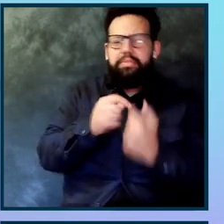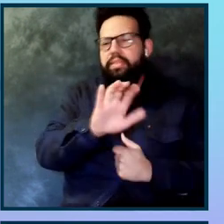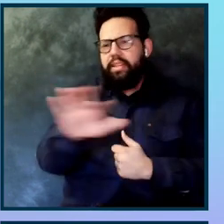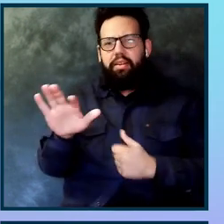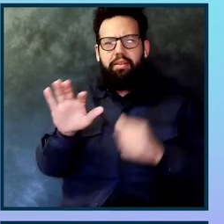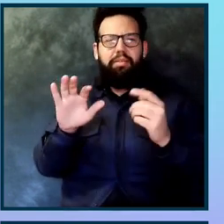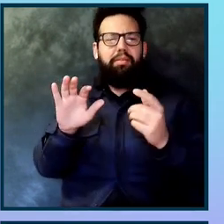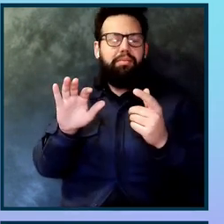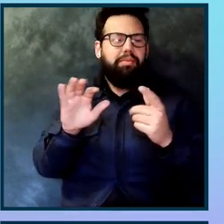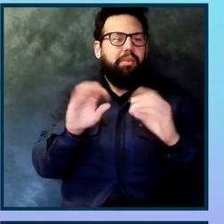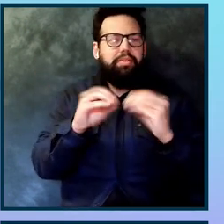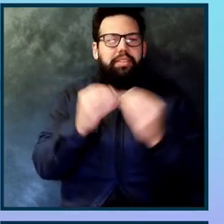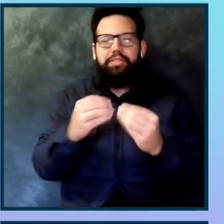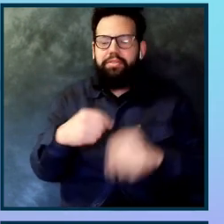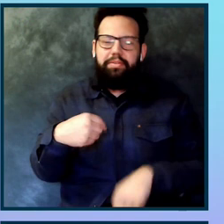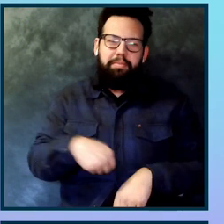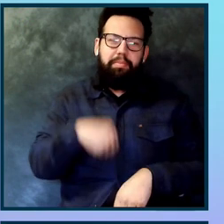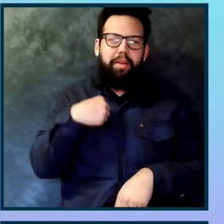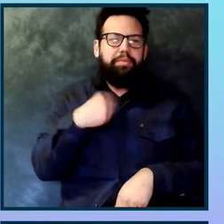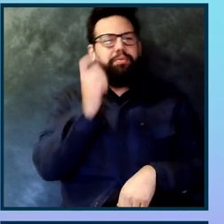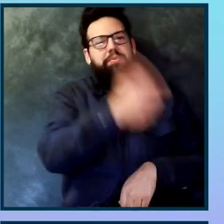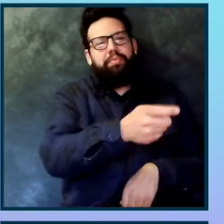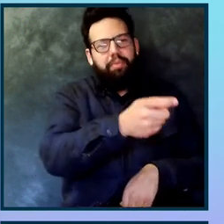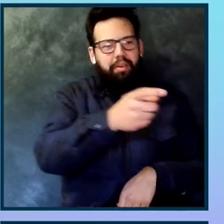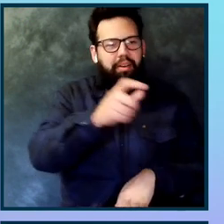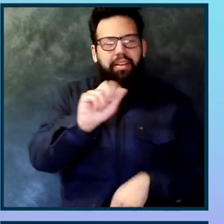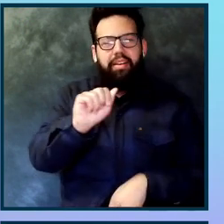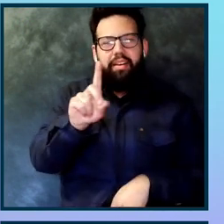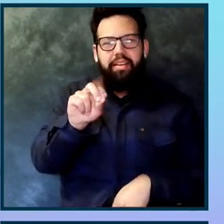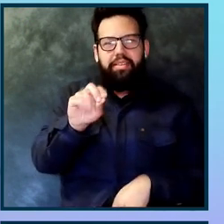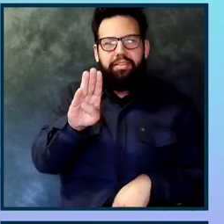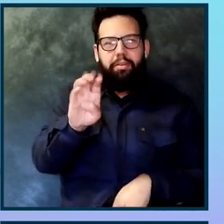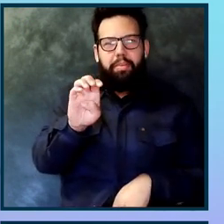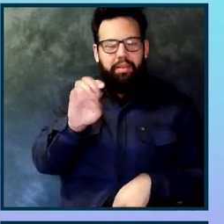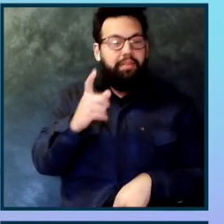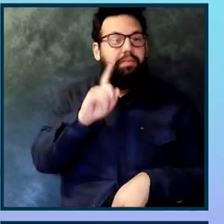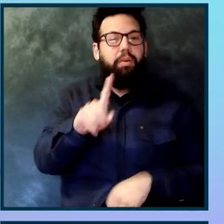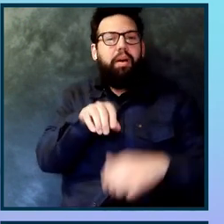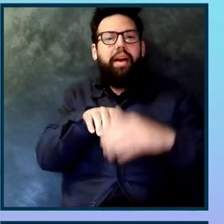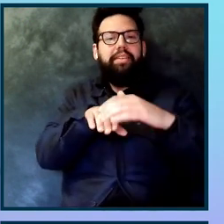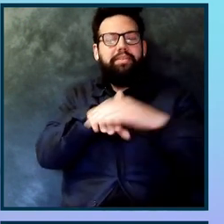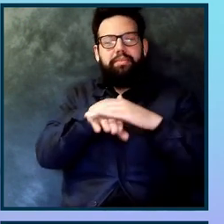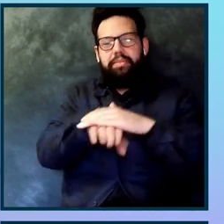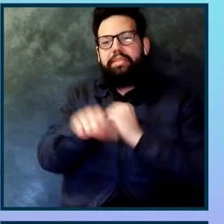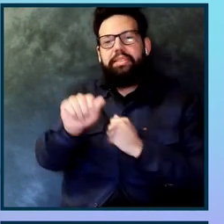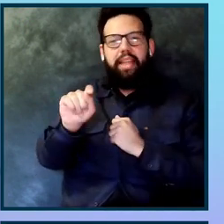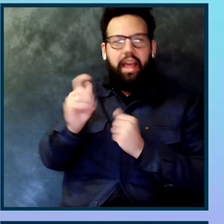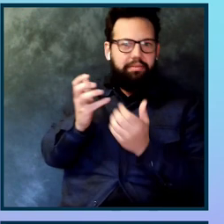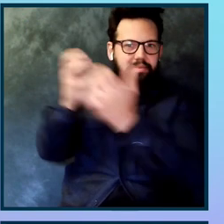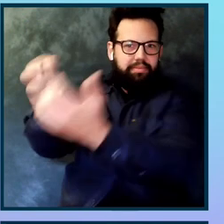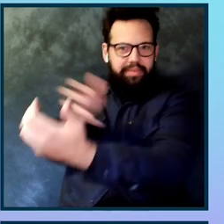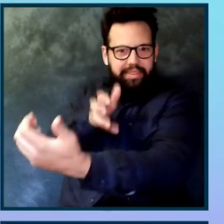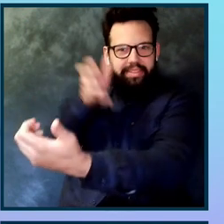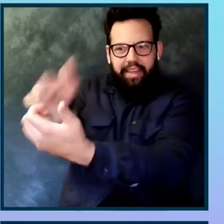award Adobe with the Accessibility at Scale Award for their wide-reaching and mature accessibility efforts.